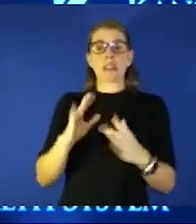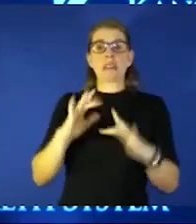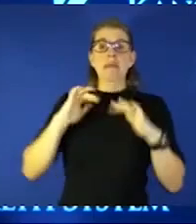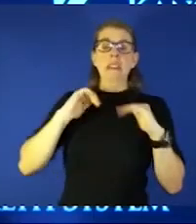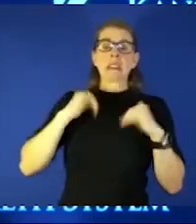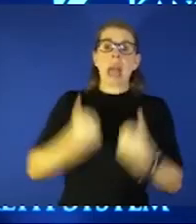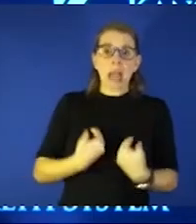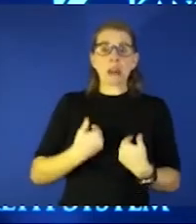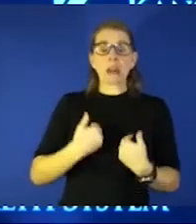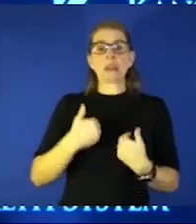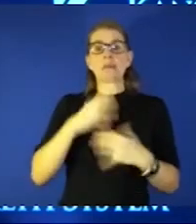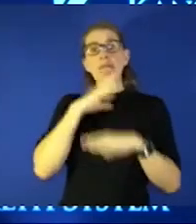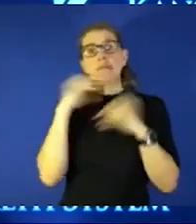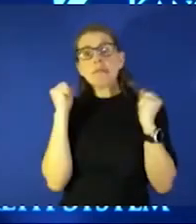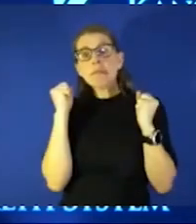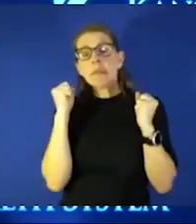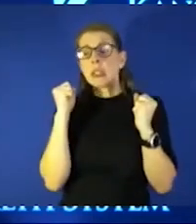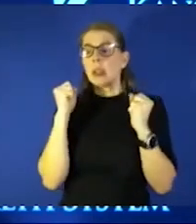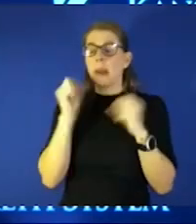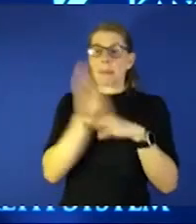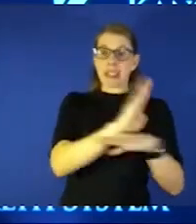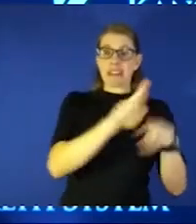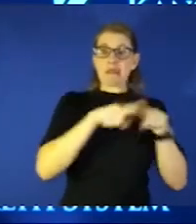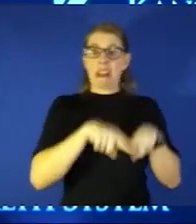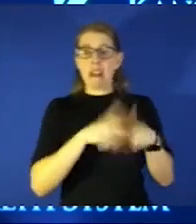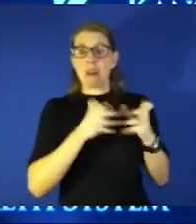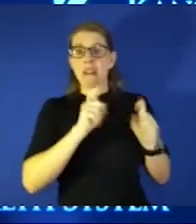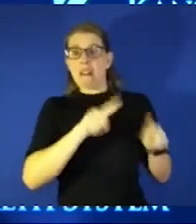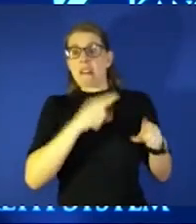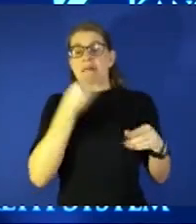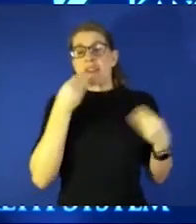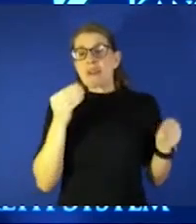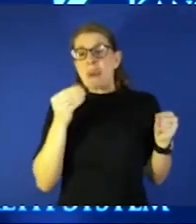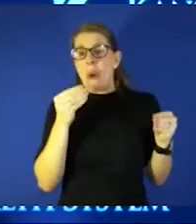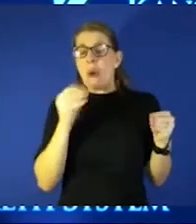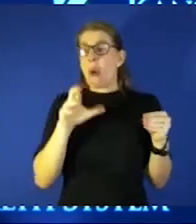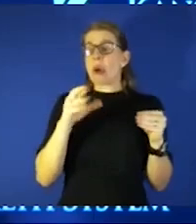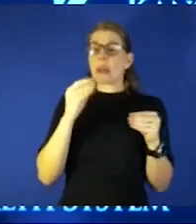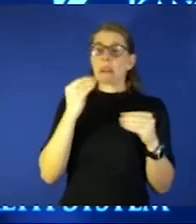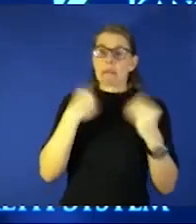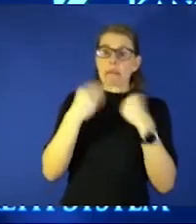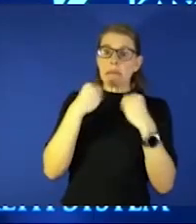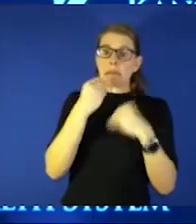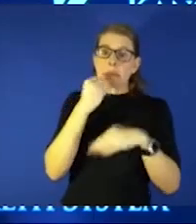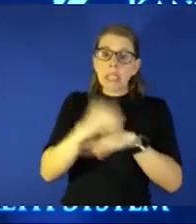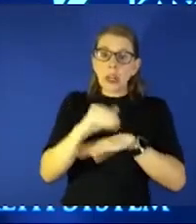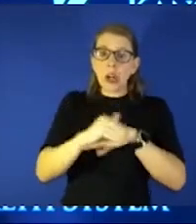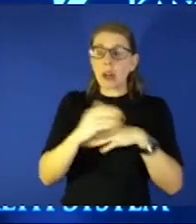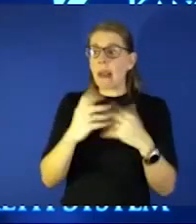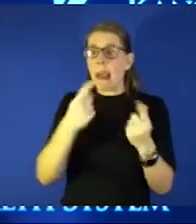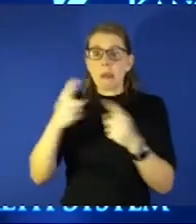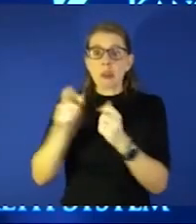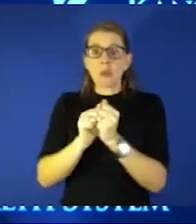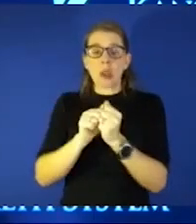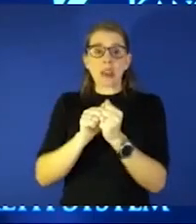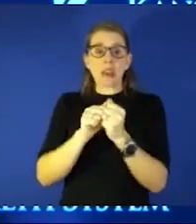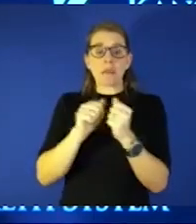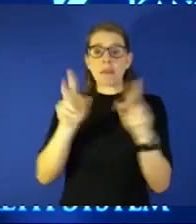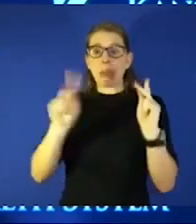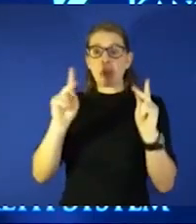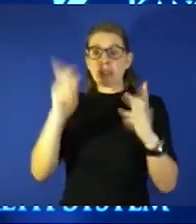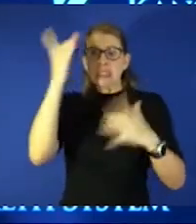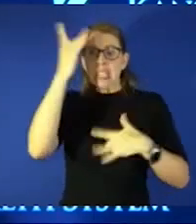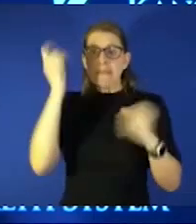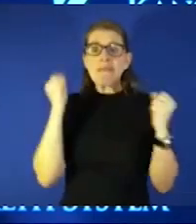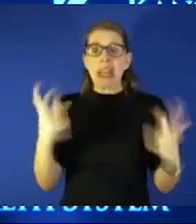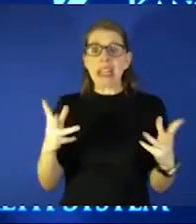businesses you rely on that you want to go down the grocery store or you want to go out to dinner what happens when a lot of people are sick with this it's going to hurt I think Hawkeye